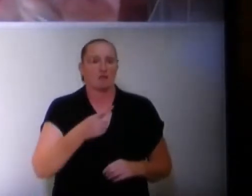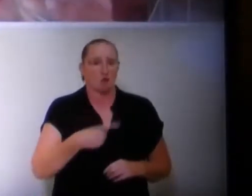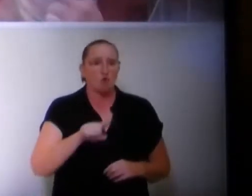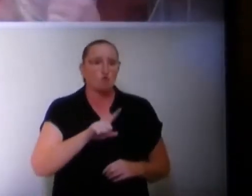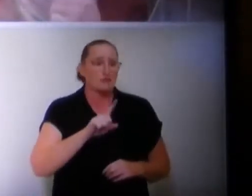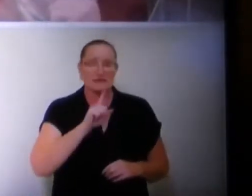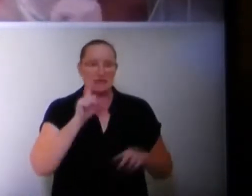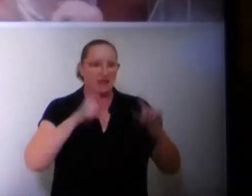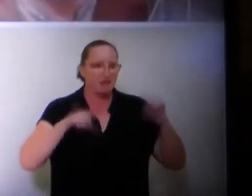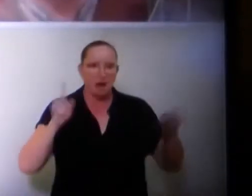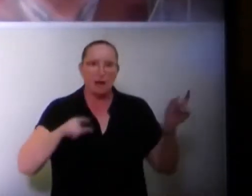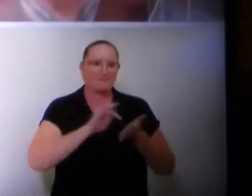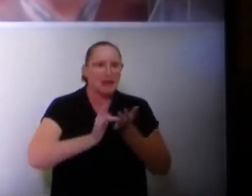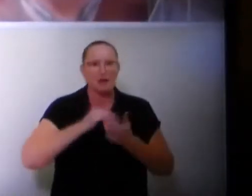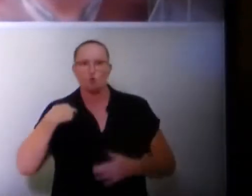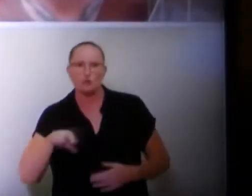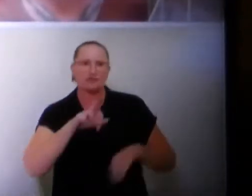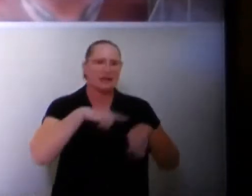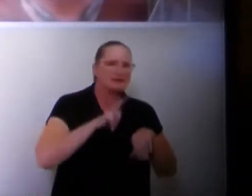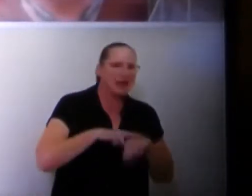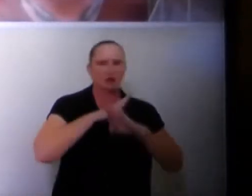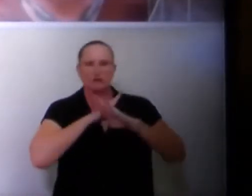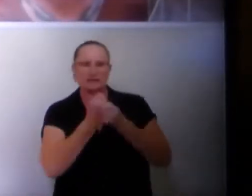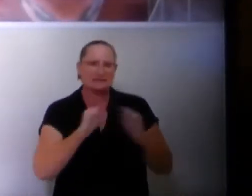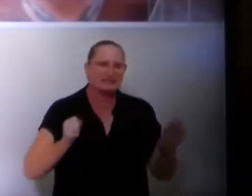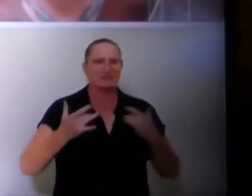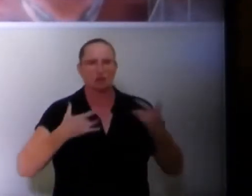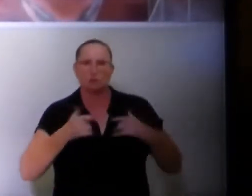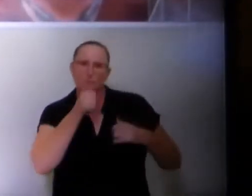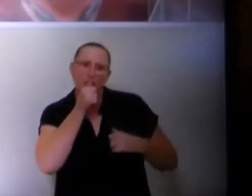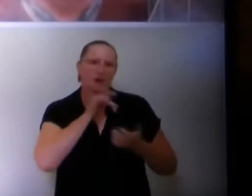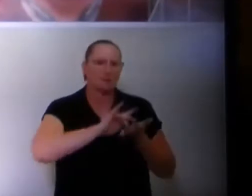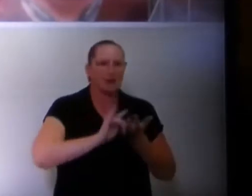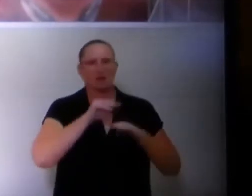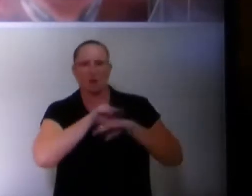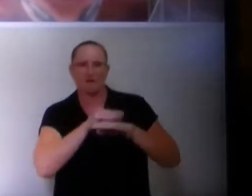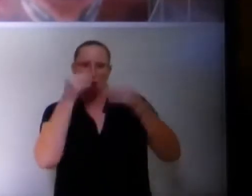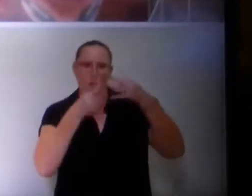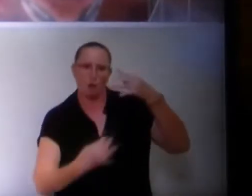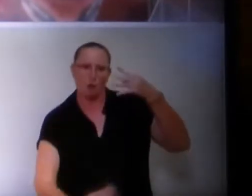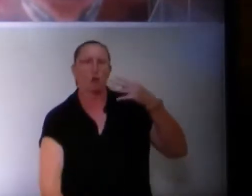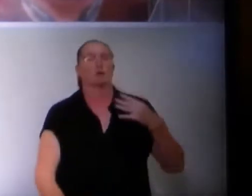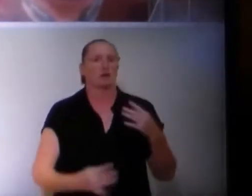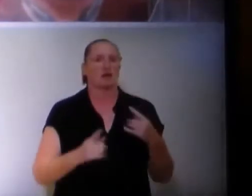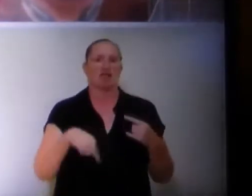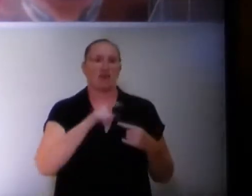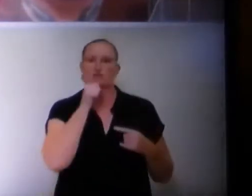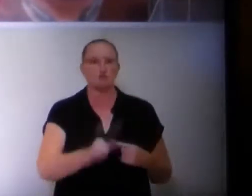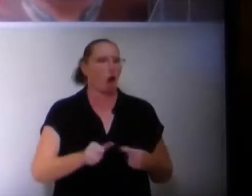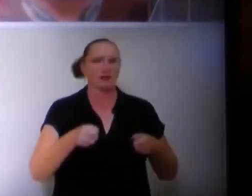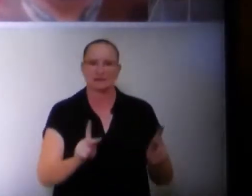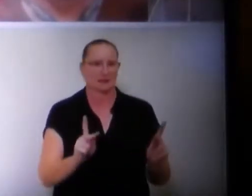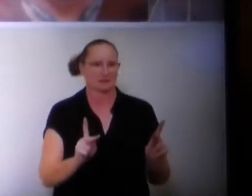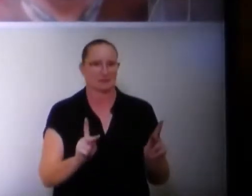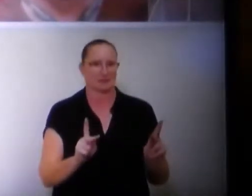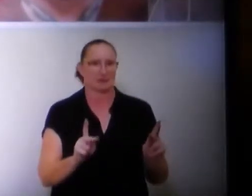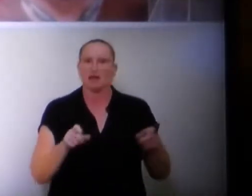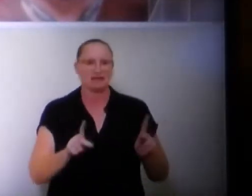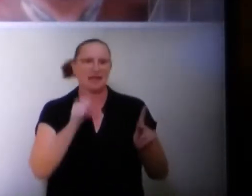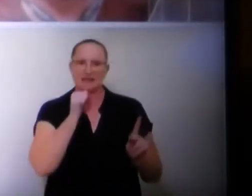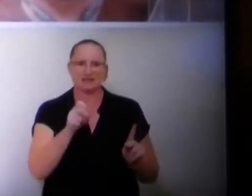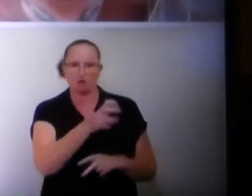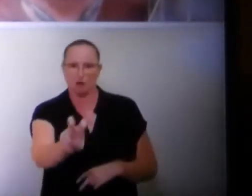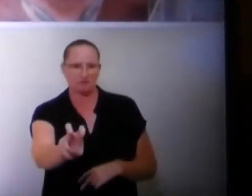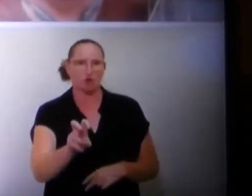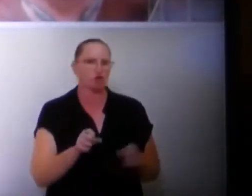reasons are distinctly varied, be it medical, religious, natural antibodies, safety concerns, privacy concerns, medical advice. The list goes on and on. They do not consent. Consent is not